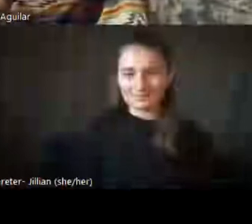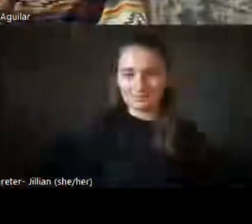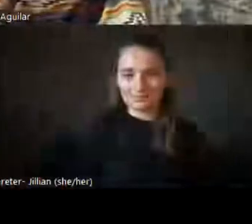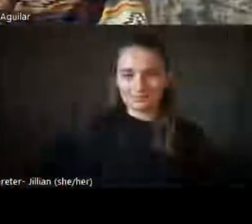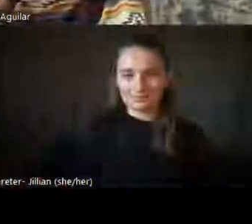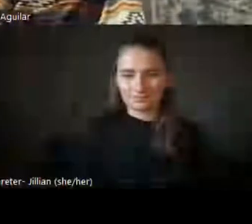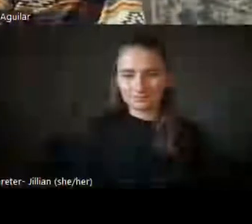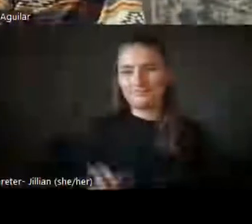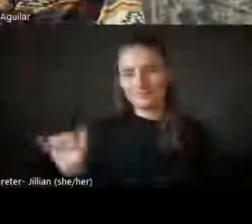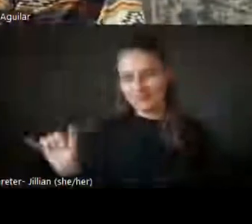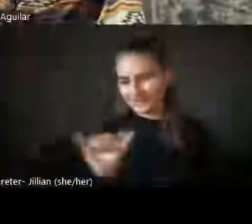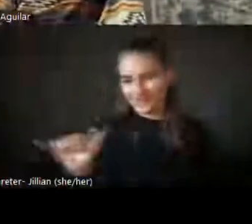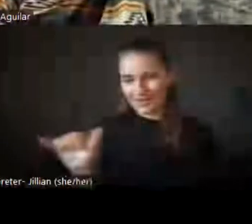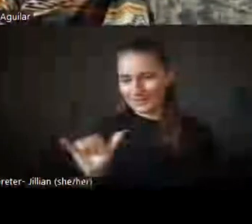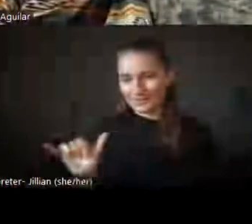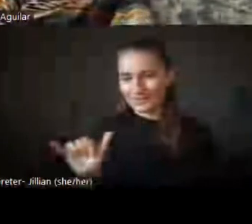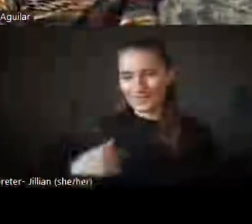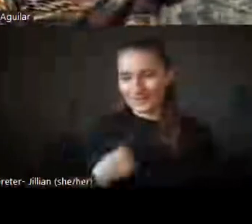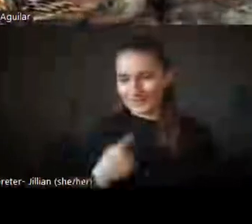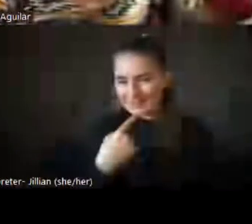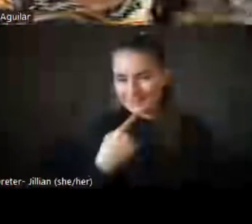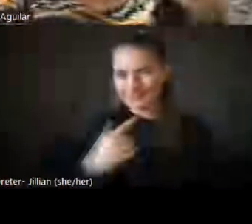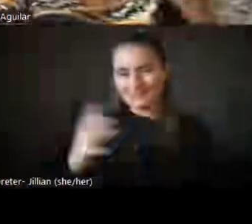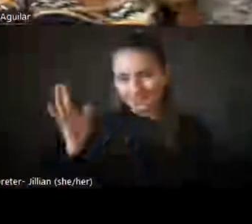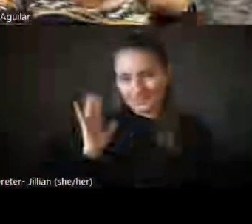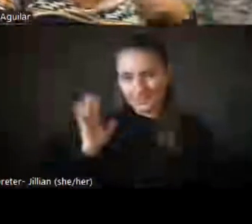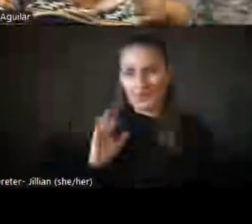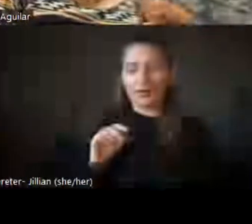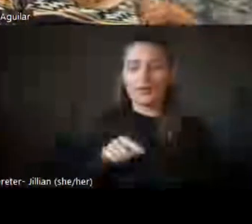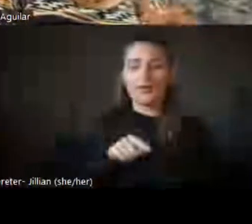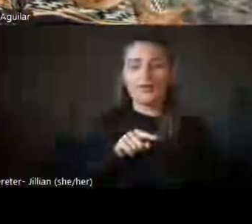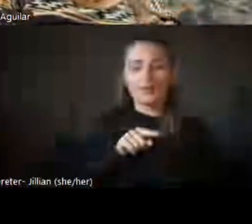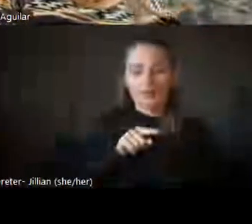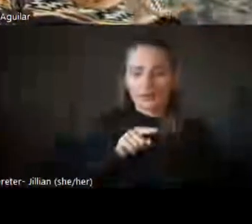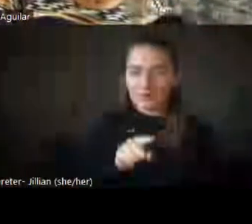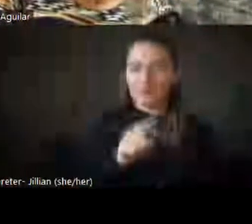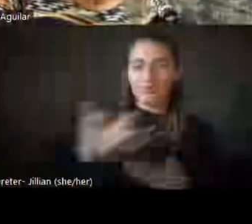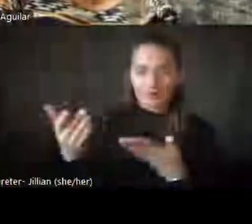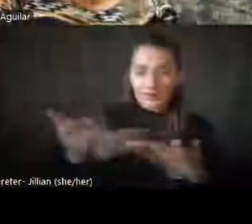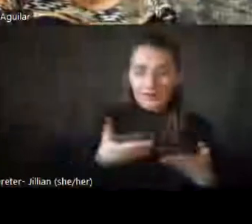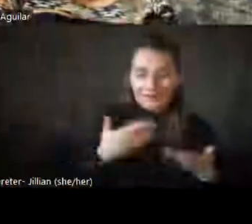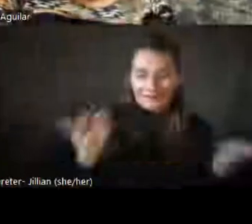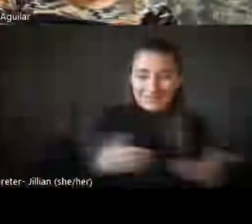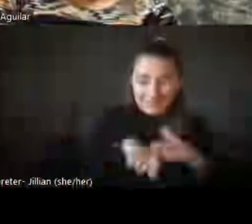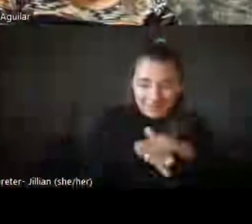same case I said, y'all brought us into this world. And we thank y'all for not taking us out.